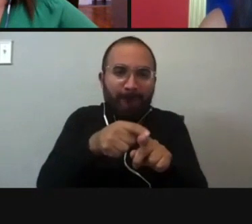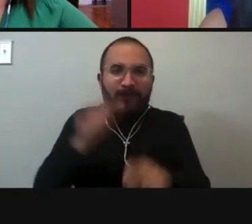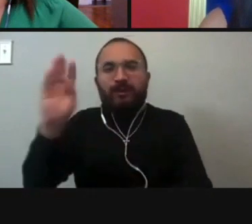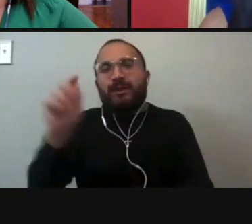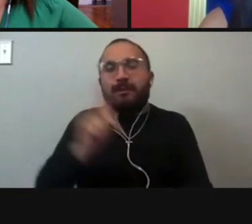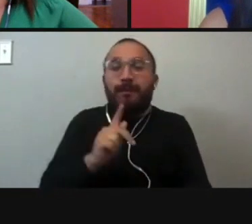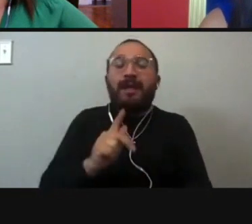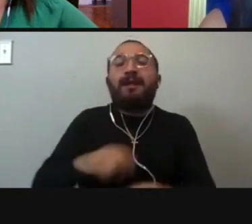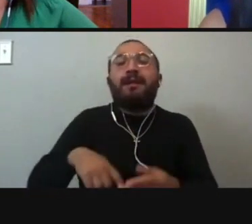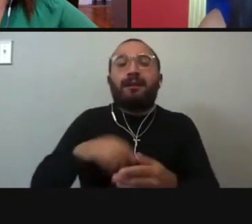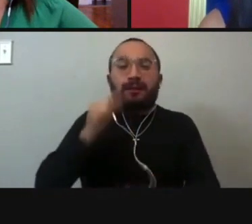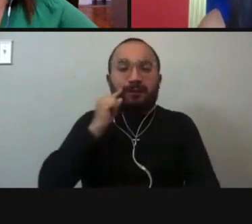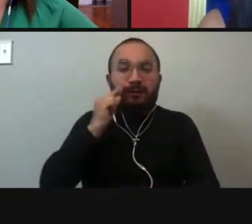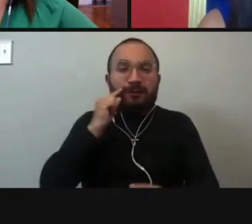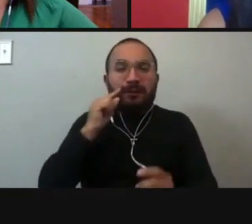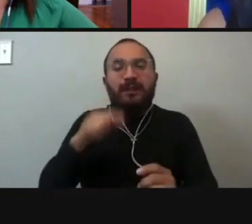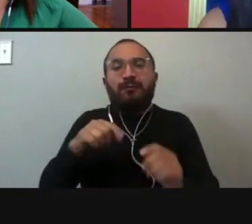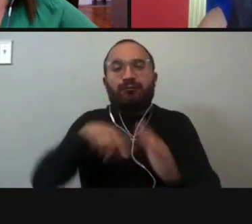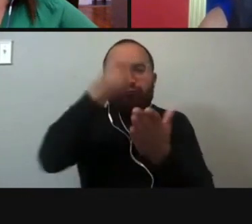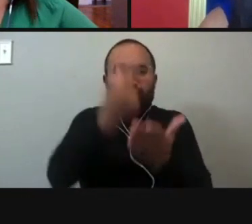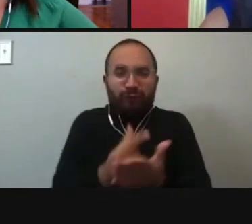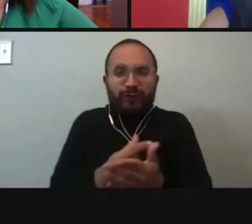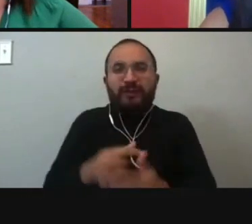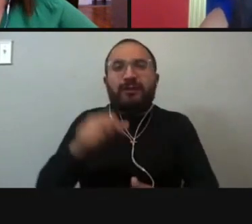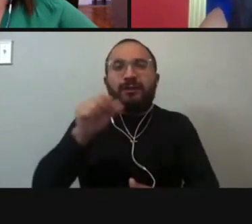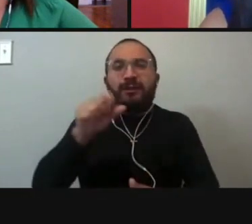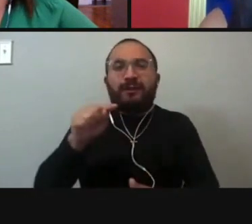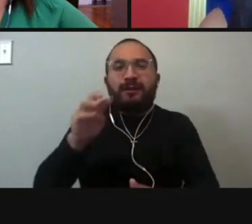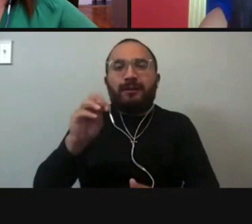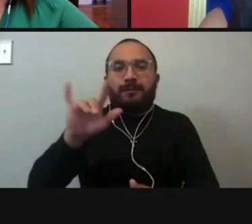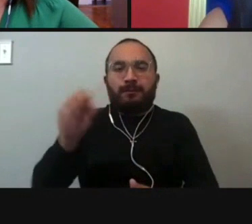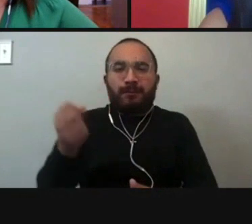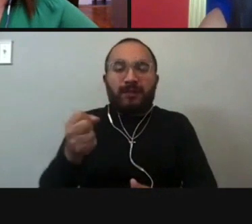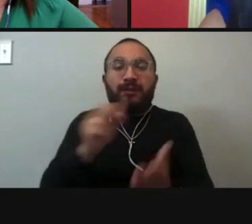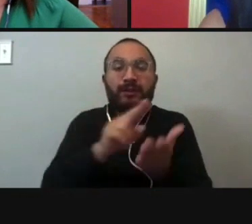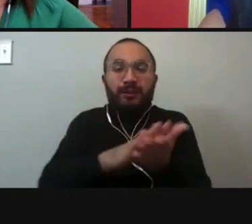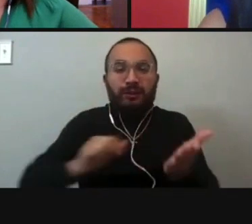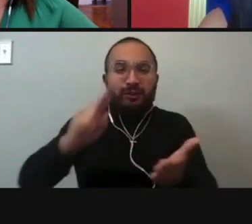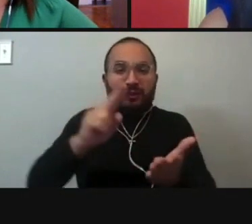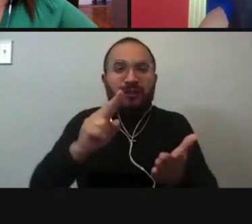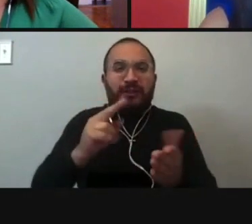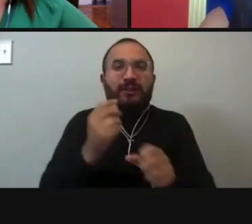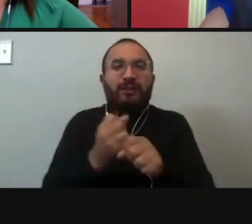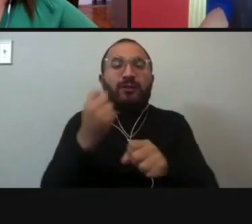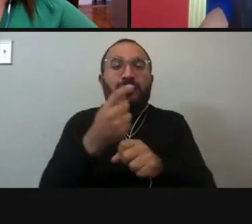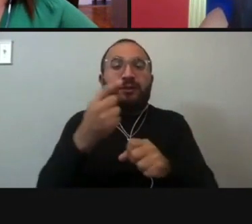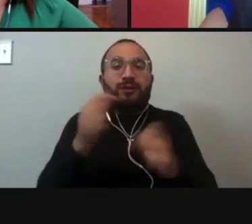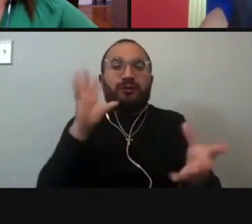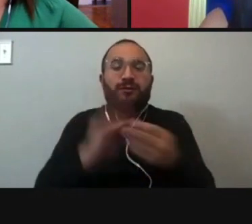Mary's Law School. I graduated in 2005. Next month, it'll be 15 years. I opened my own practice.